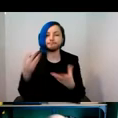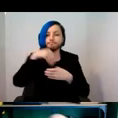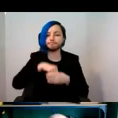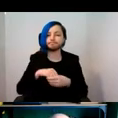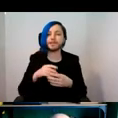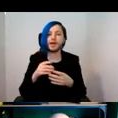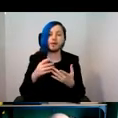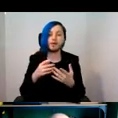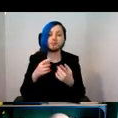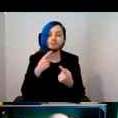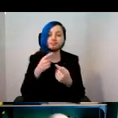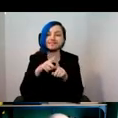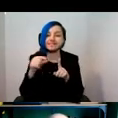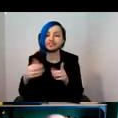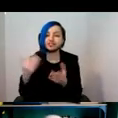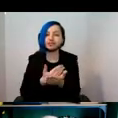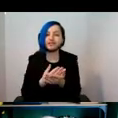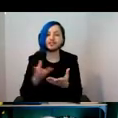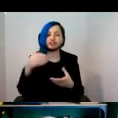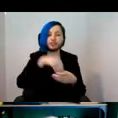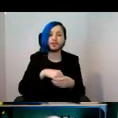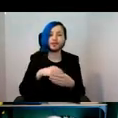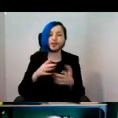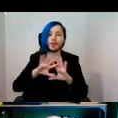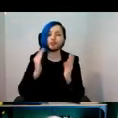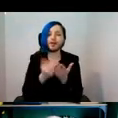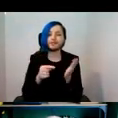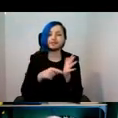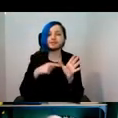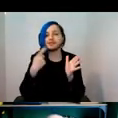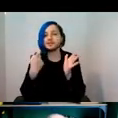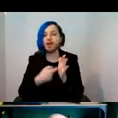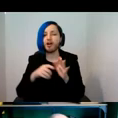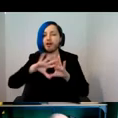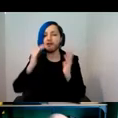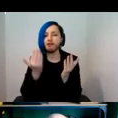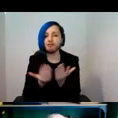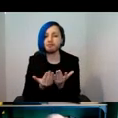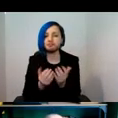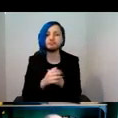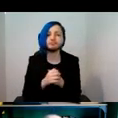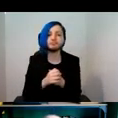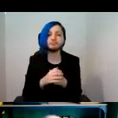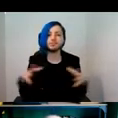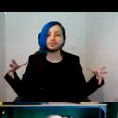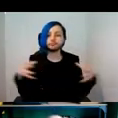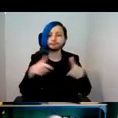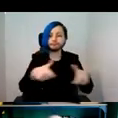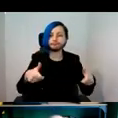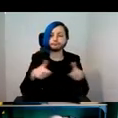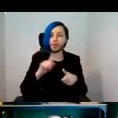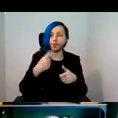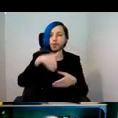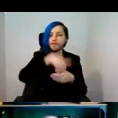We wrapped the bundles in tar balls to bring them together in a neat single file.